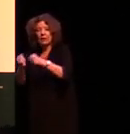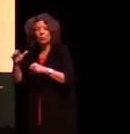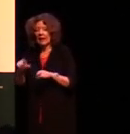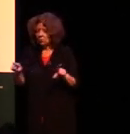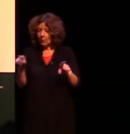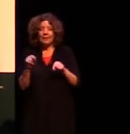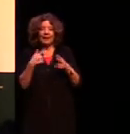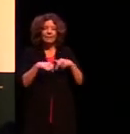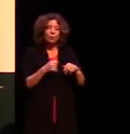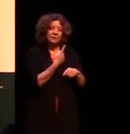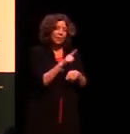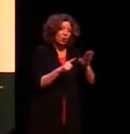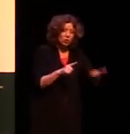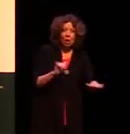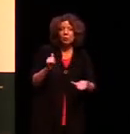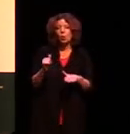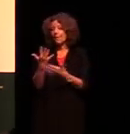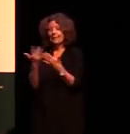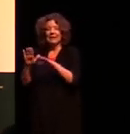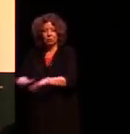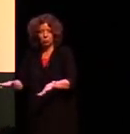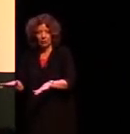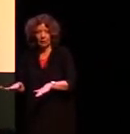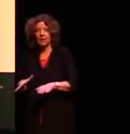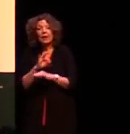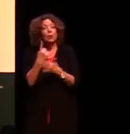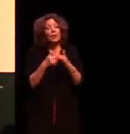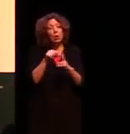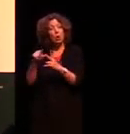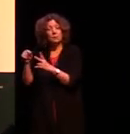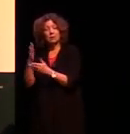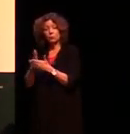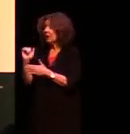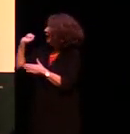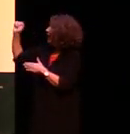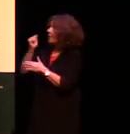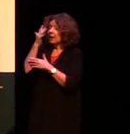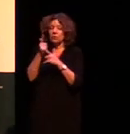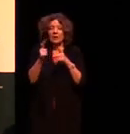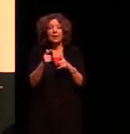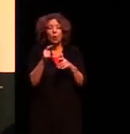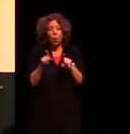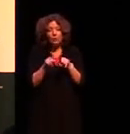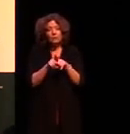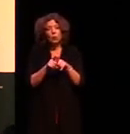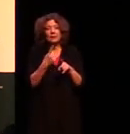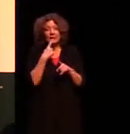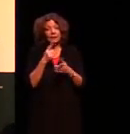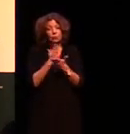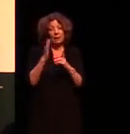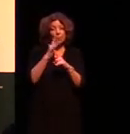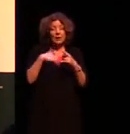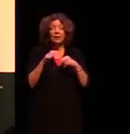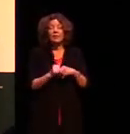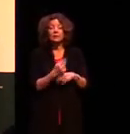something and in fact these are not the only options because Murimpatta also cares about whether there's two people or whether there's more than two people